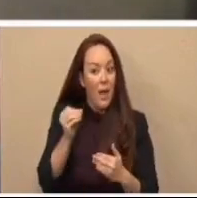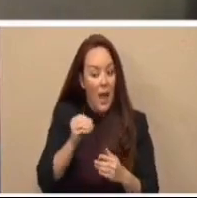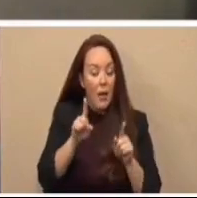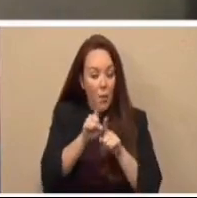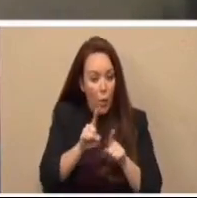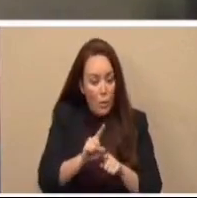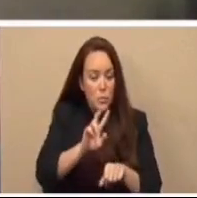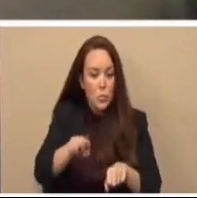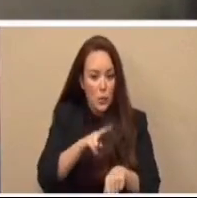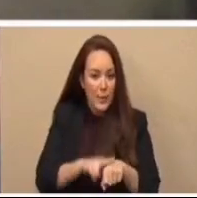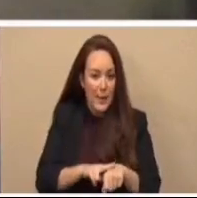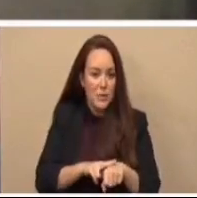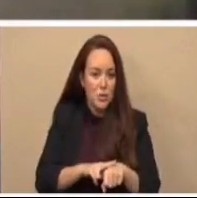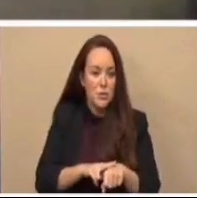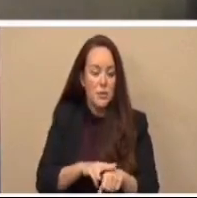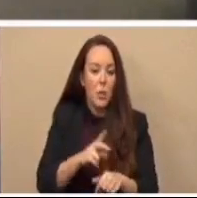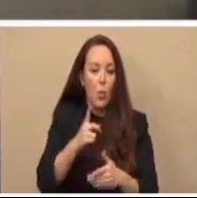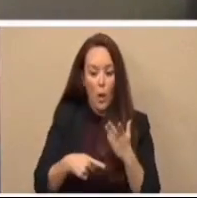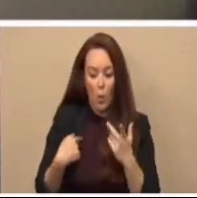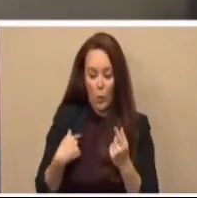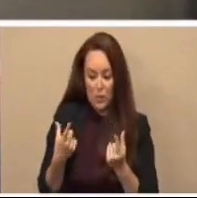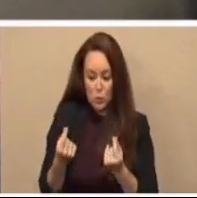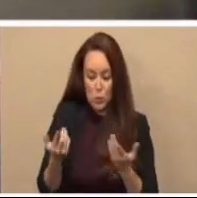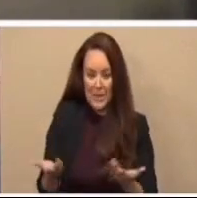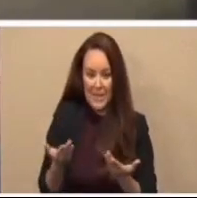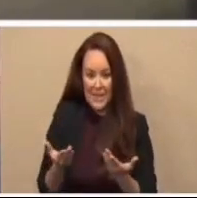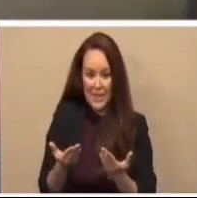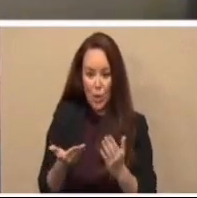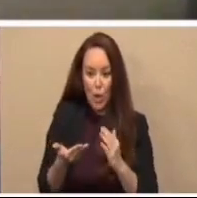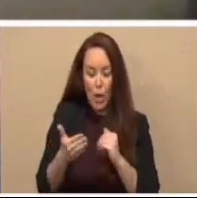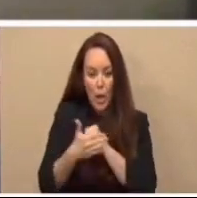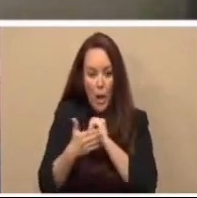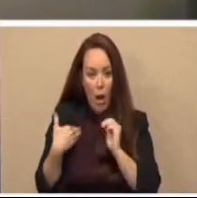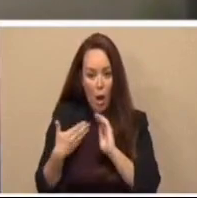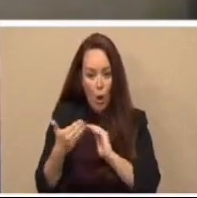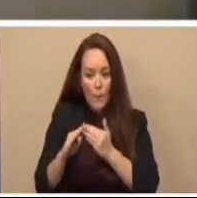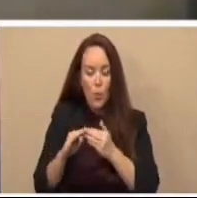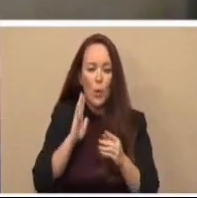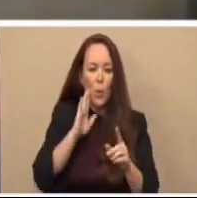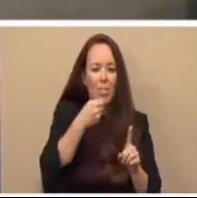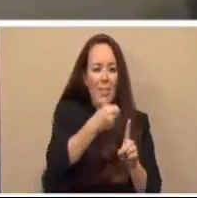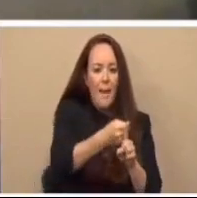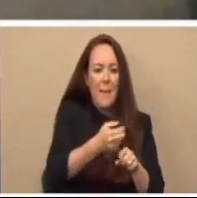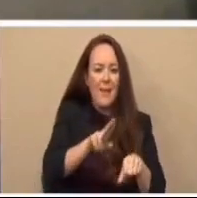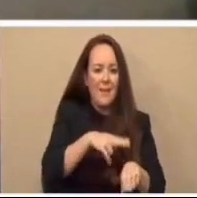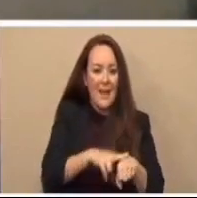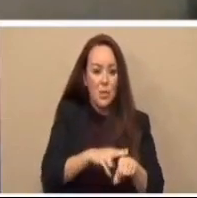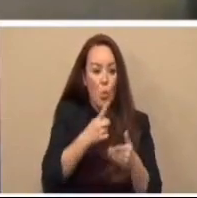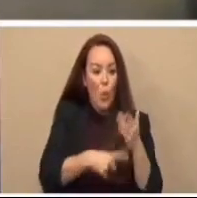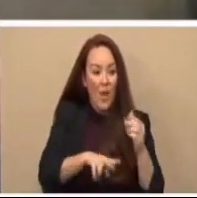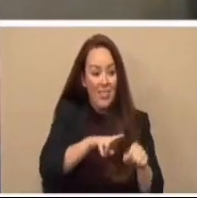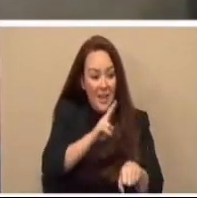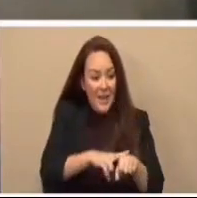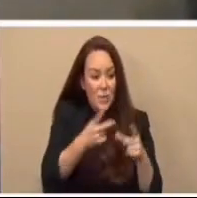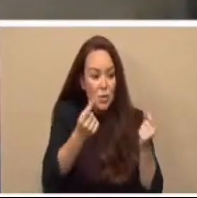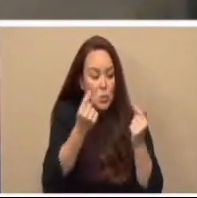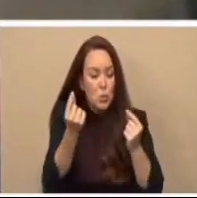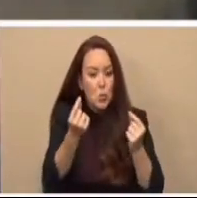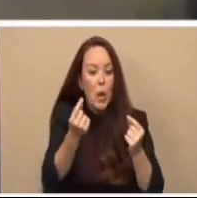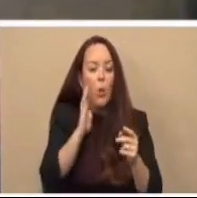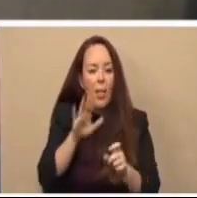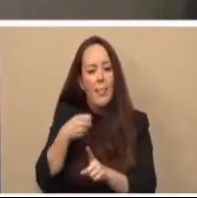What we do as a community impacts our nation and what our nation does impacts ourselves here,